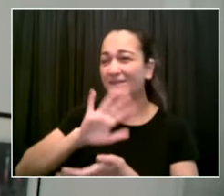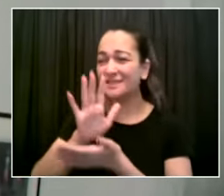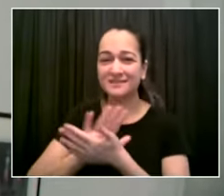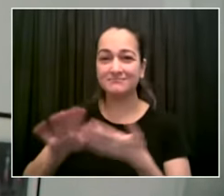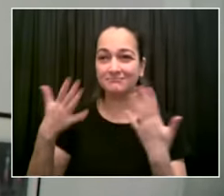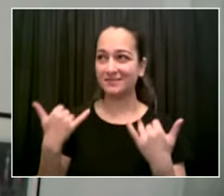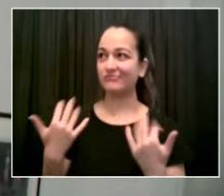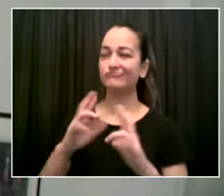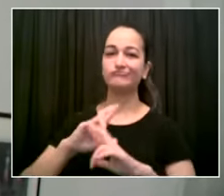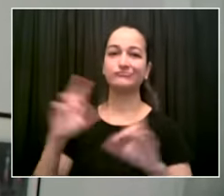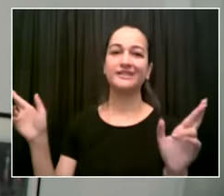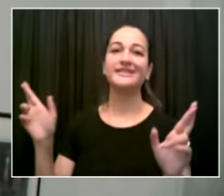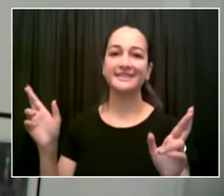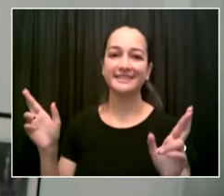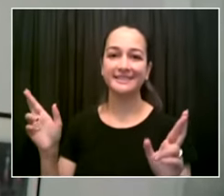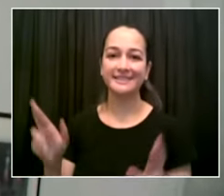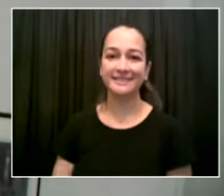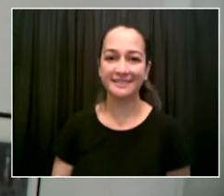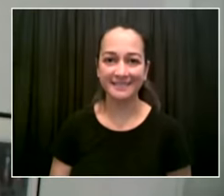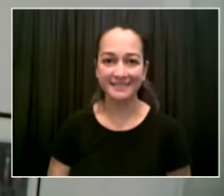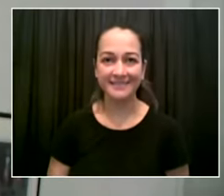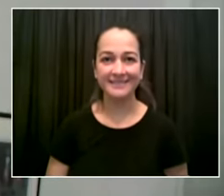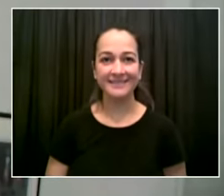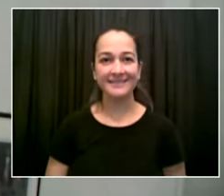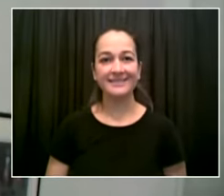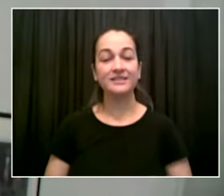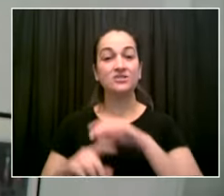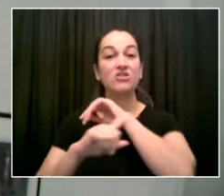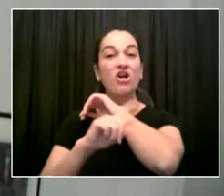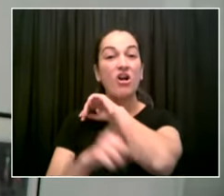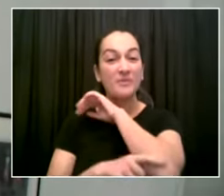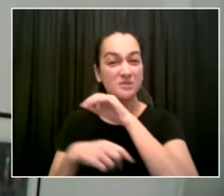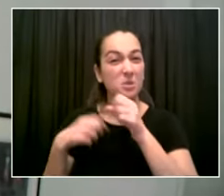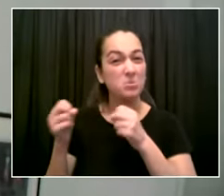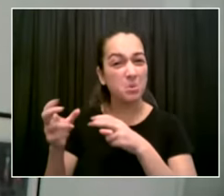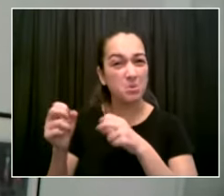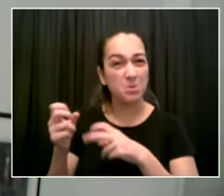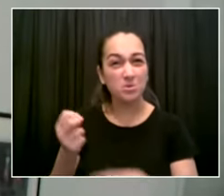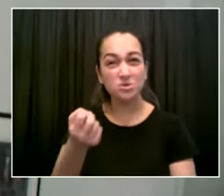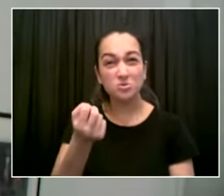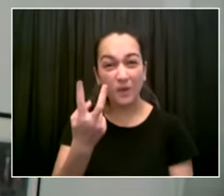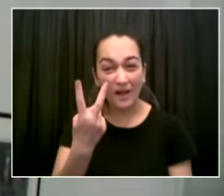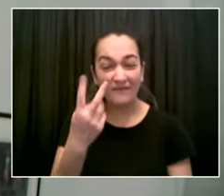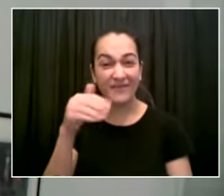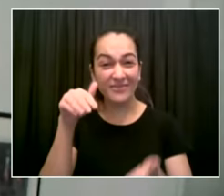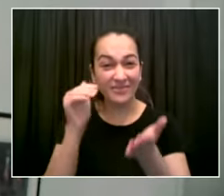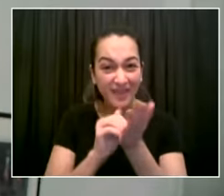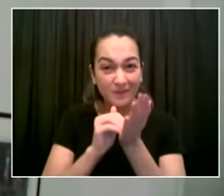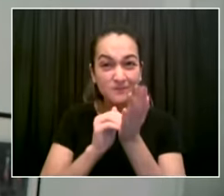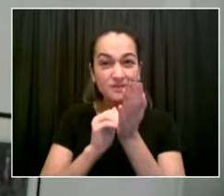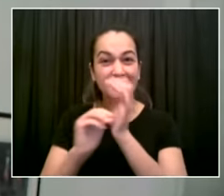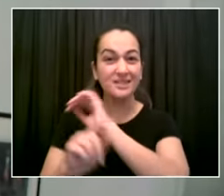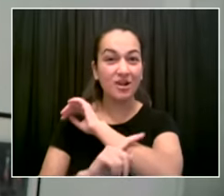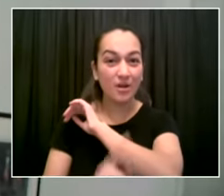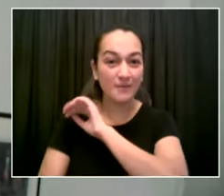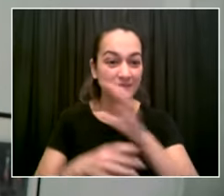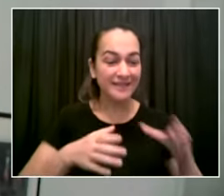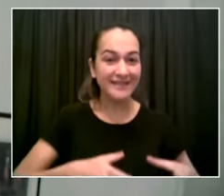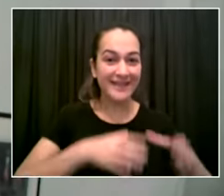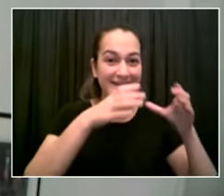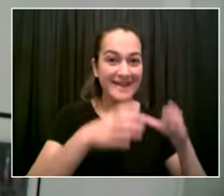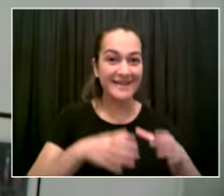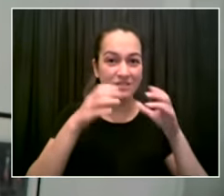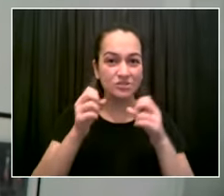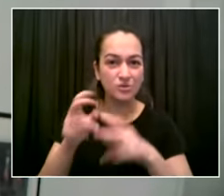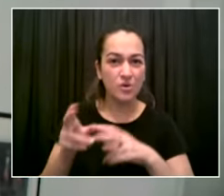and removed over 14 000 bags of garbage we have also worked to help those in